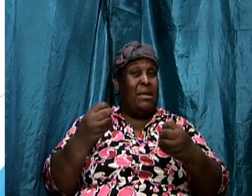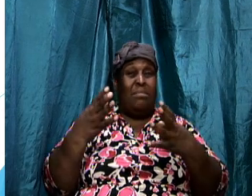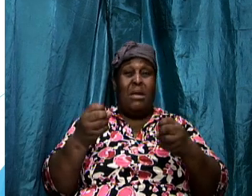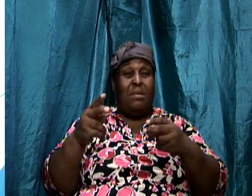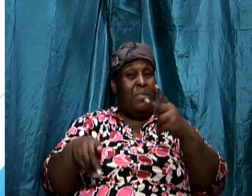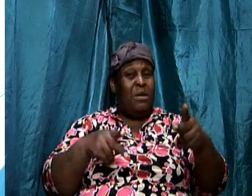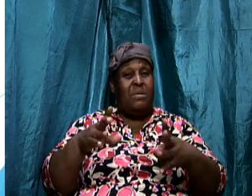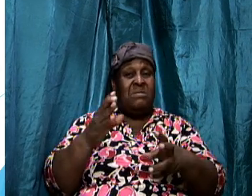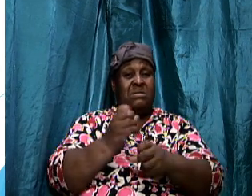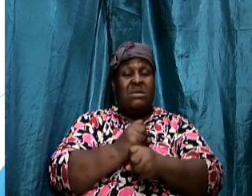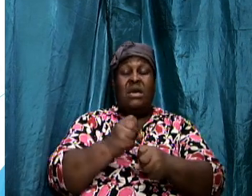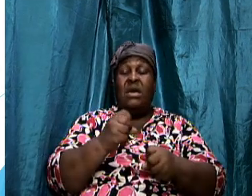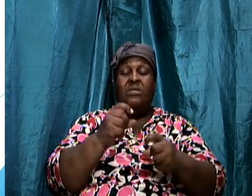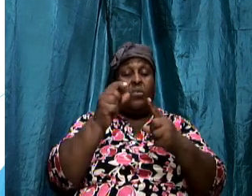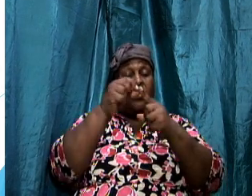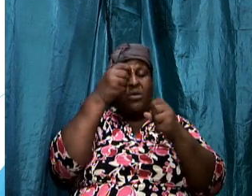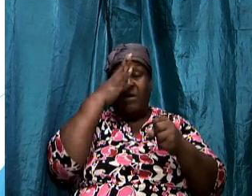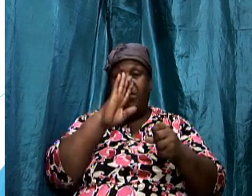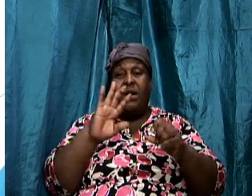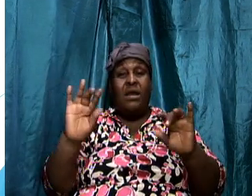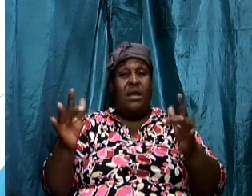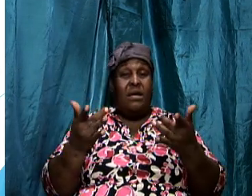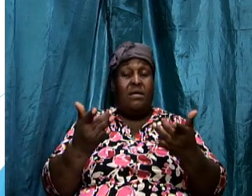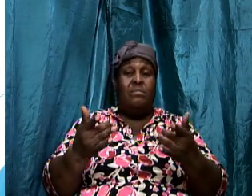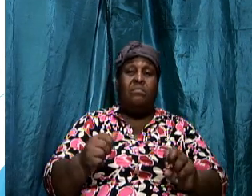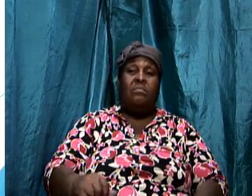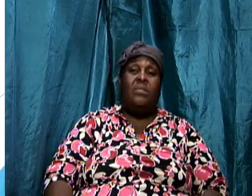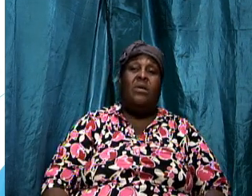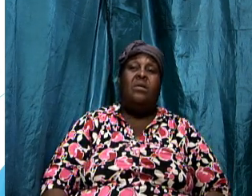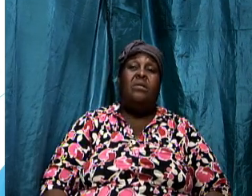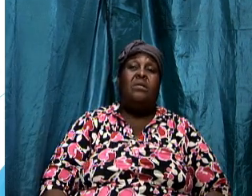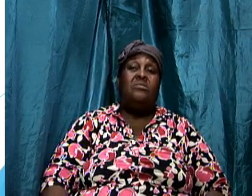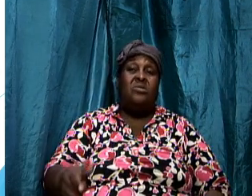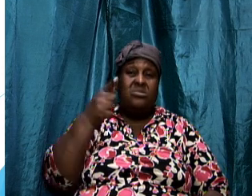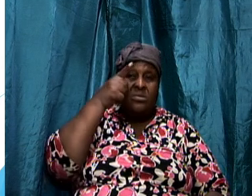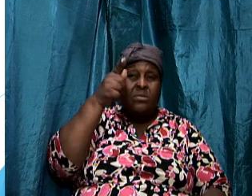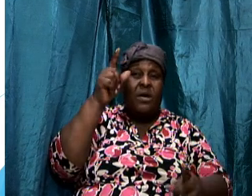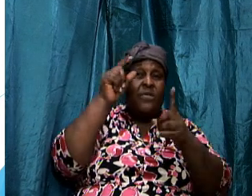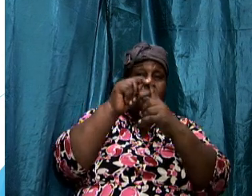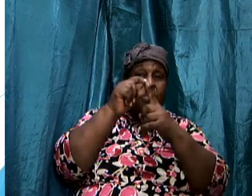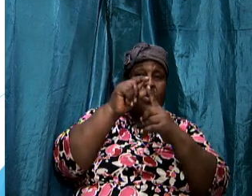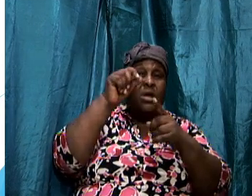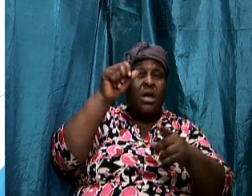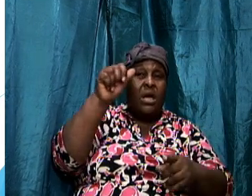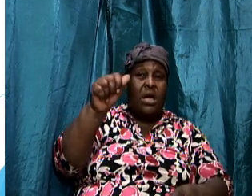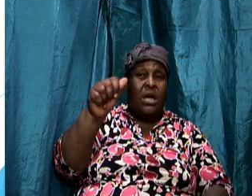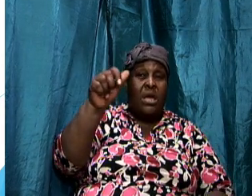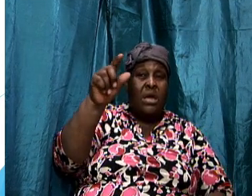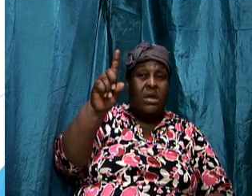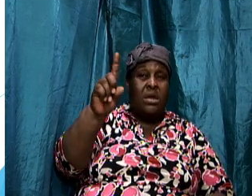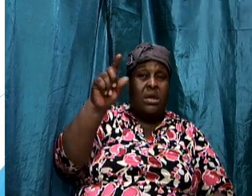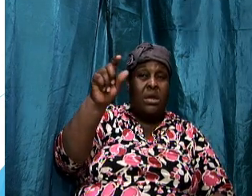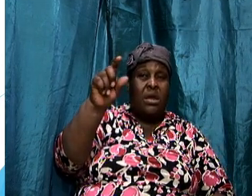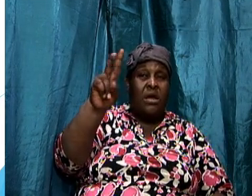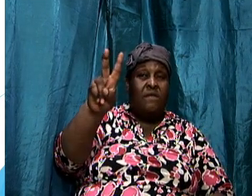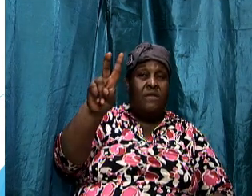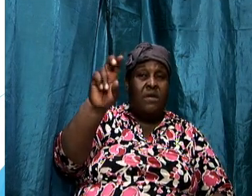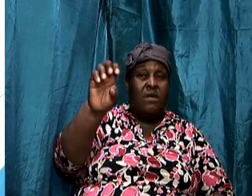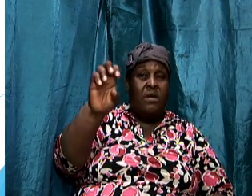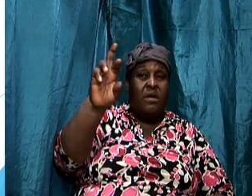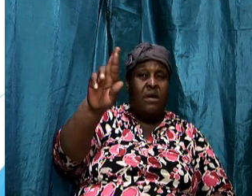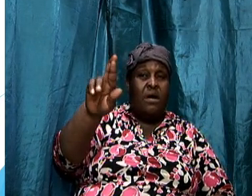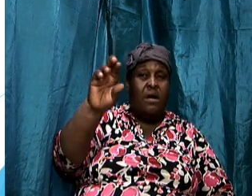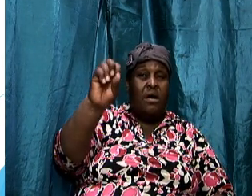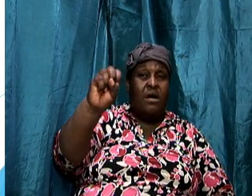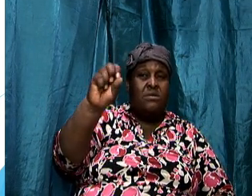lightly adversary look at the word adversary a description of satan and that word